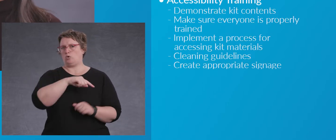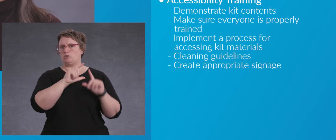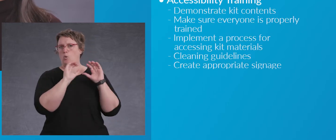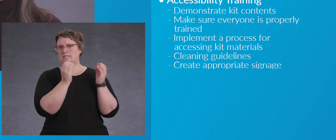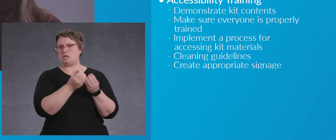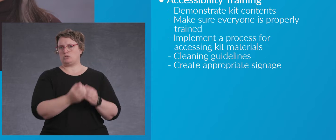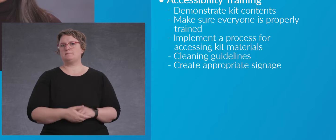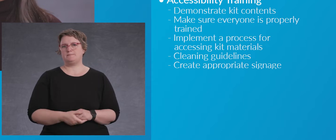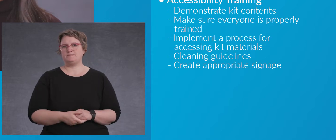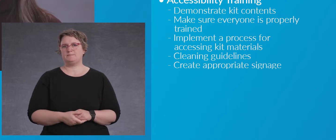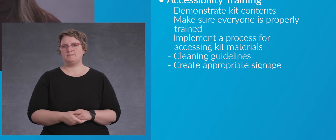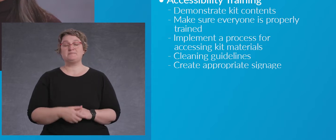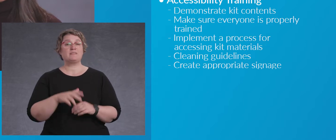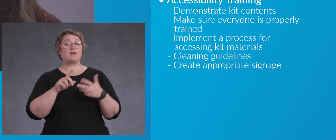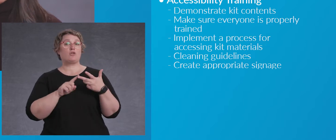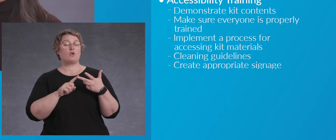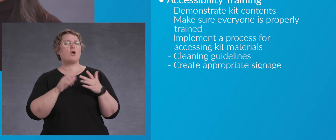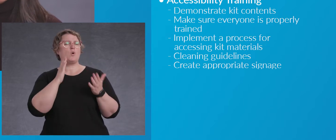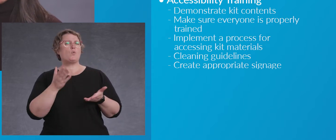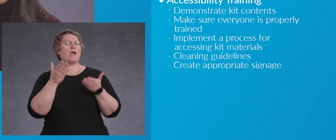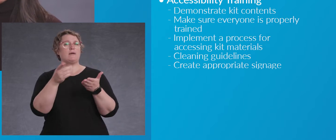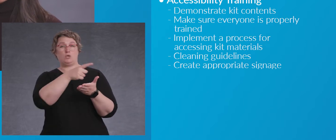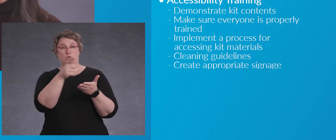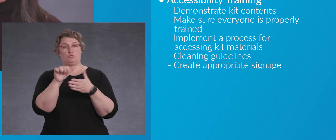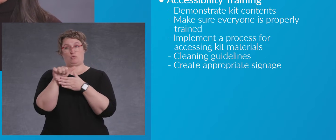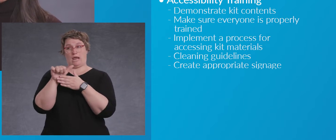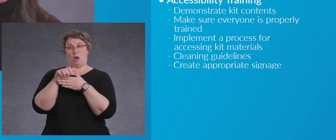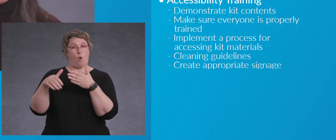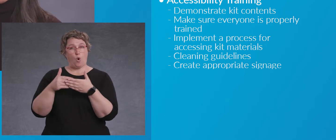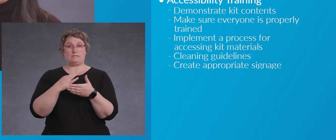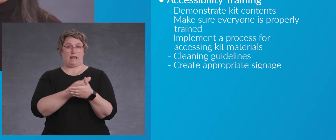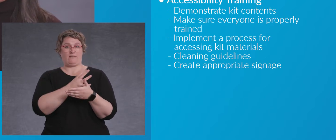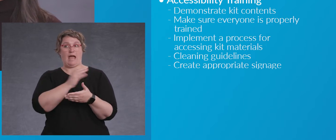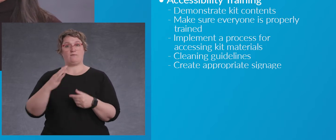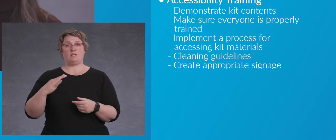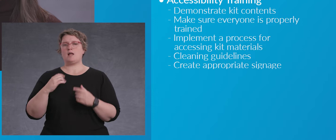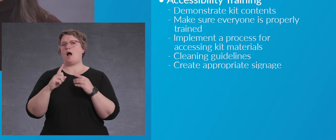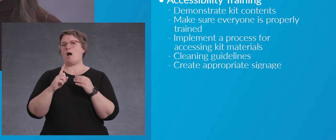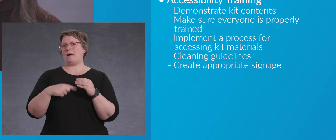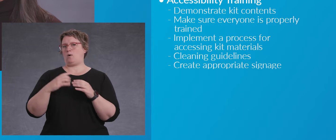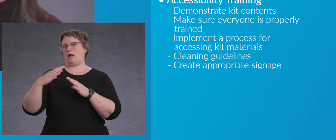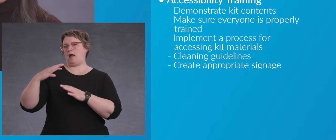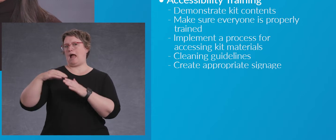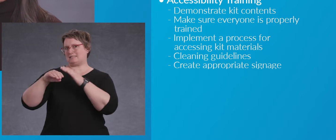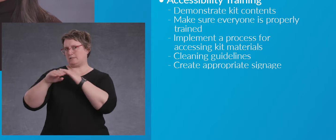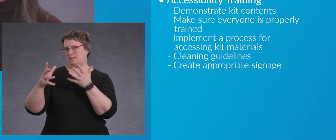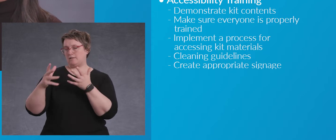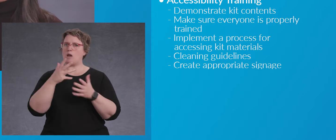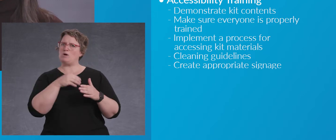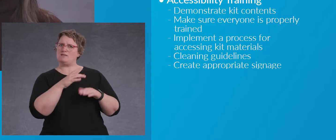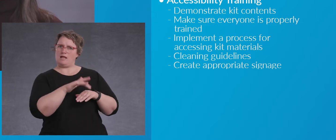Third, we recommend that you train all staff and volunteers about accessibility and what is available in your kits.